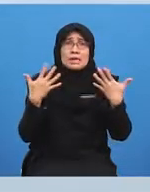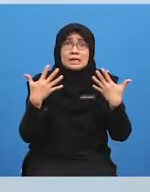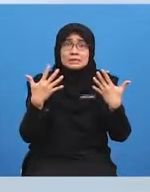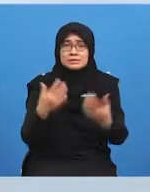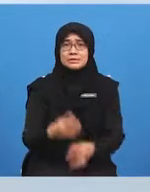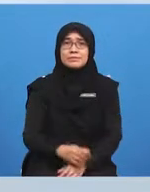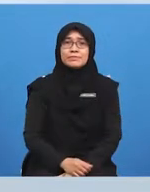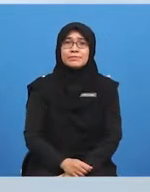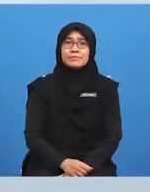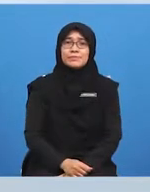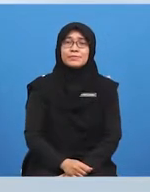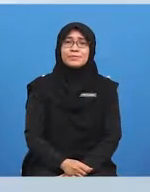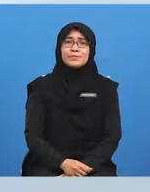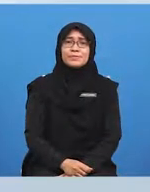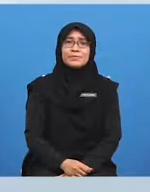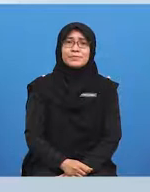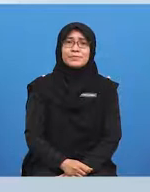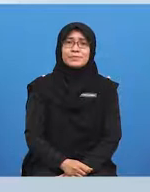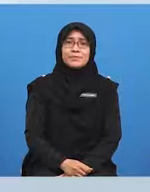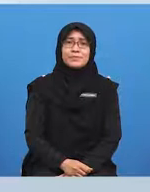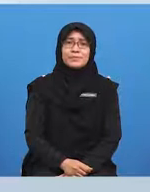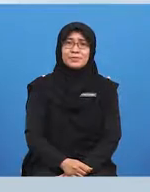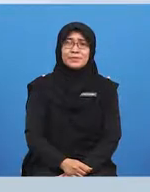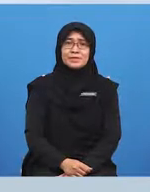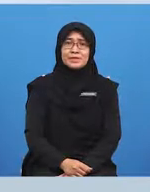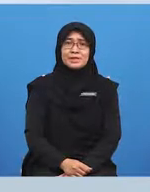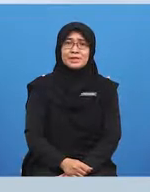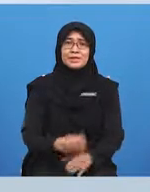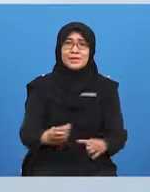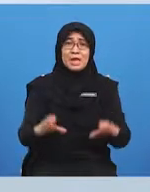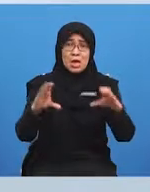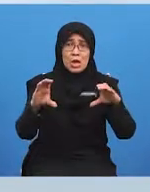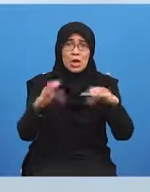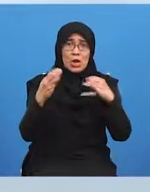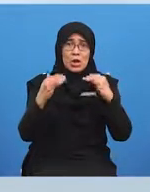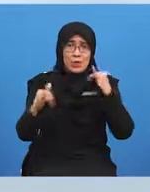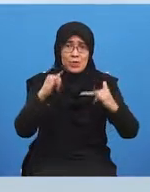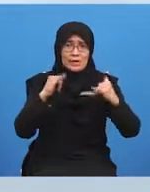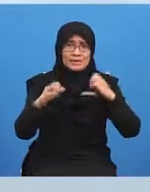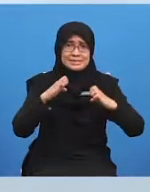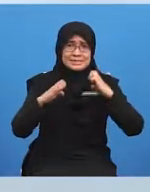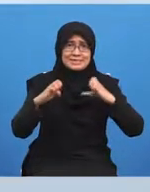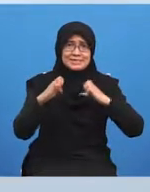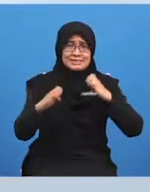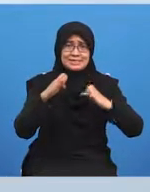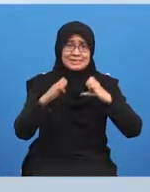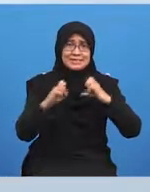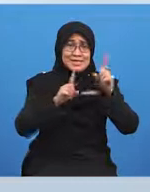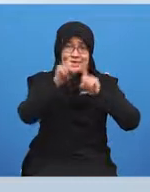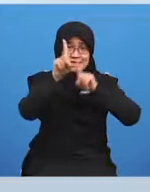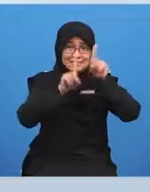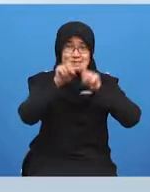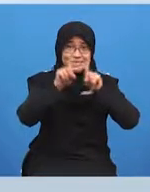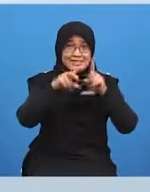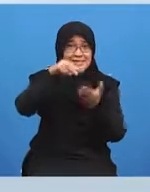ready boys and girls let's go one two three four five